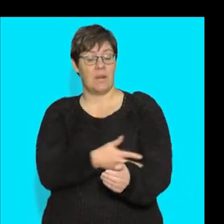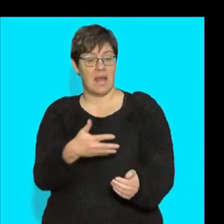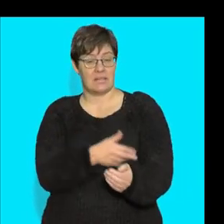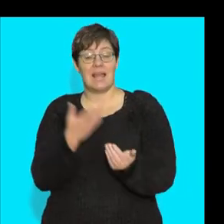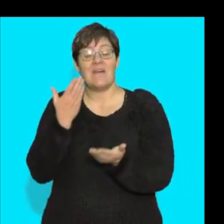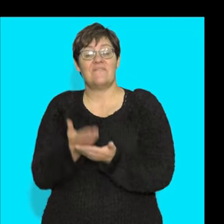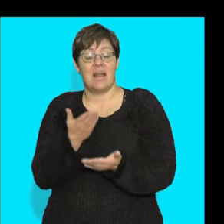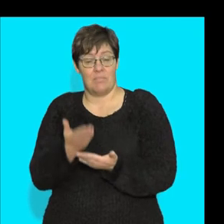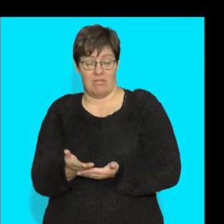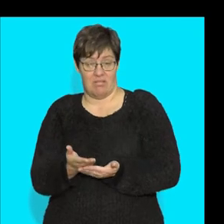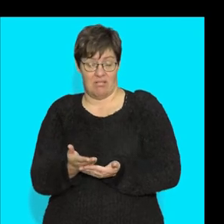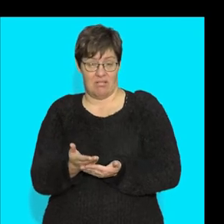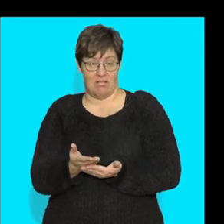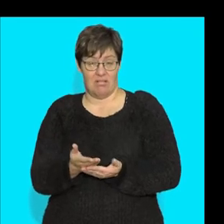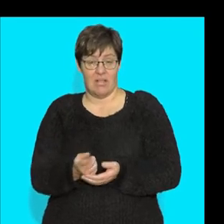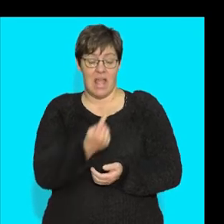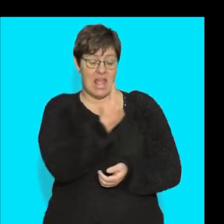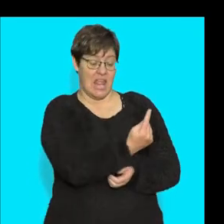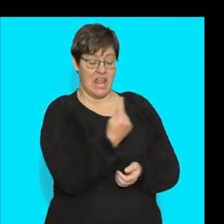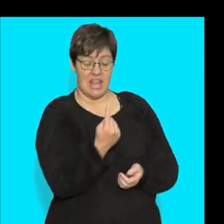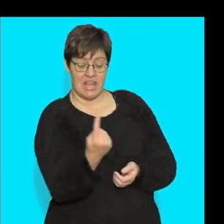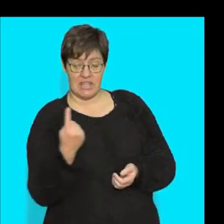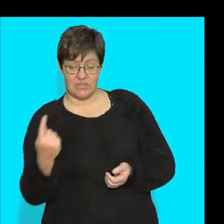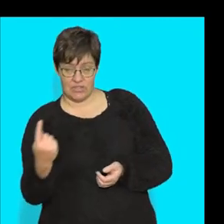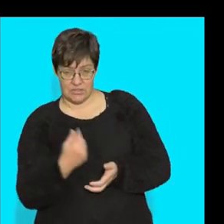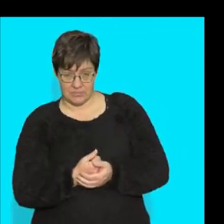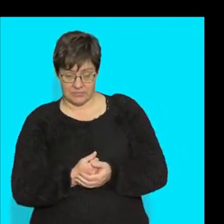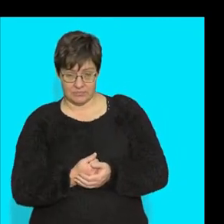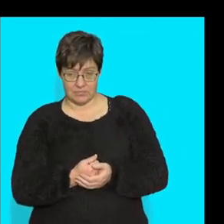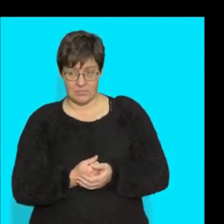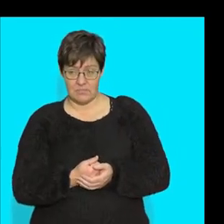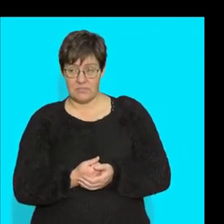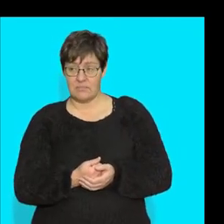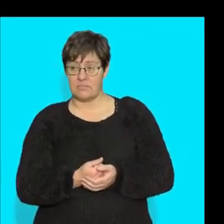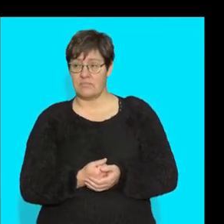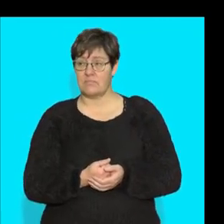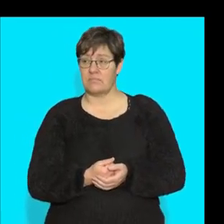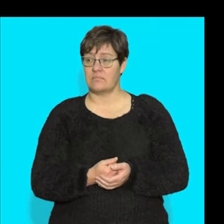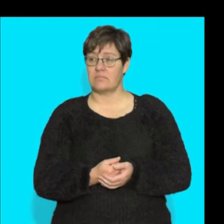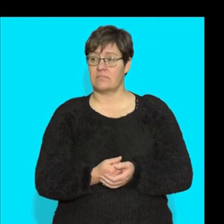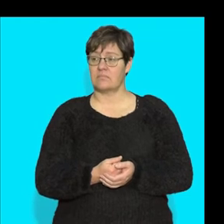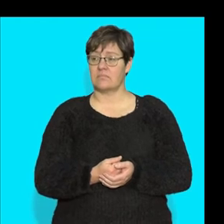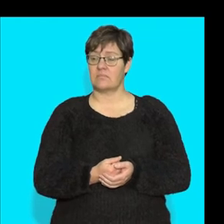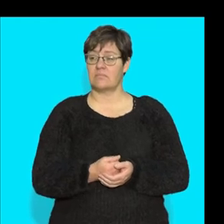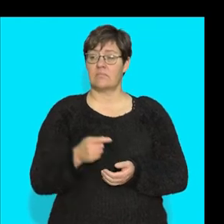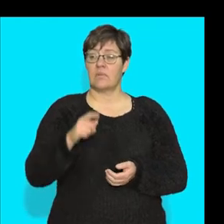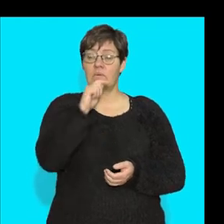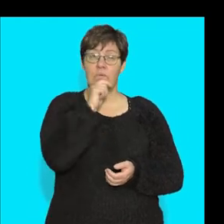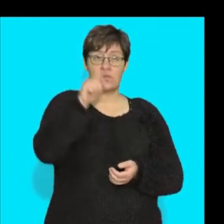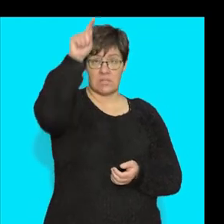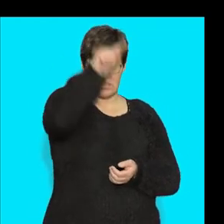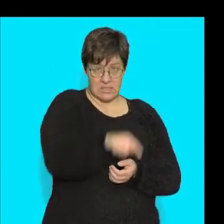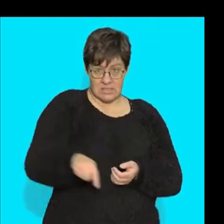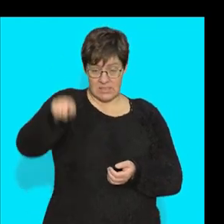available in each of the three different blood blanks. So I am going to